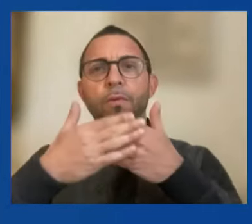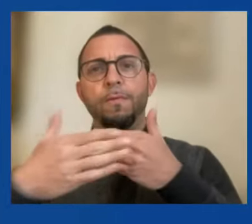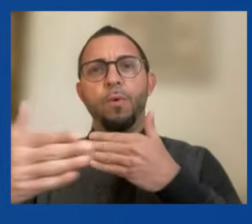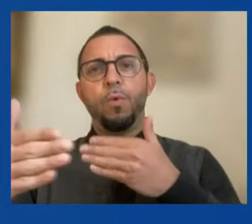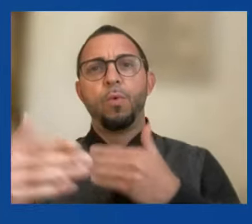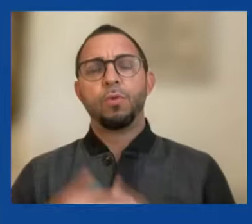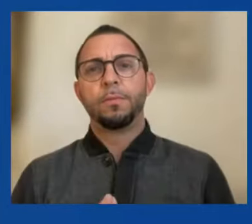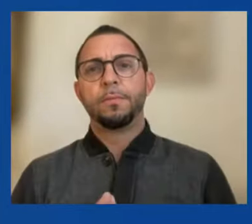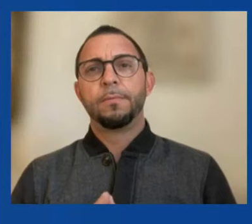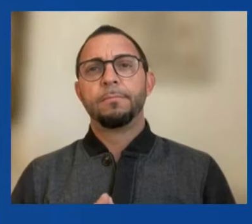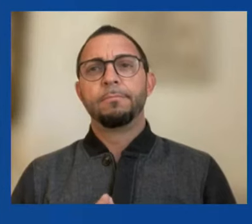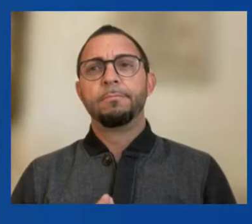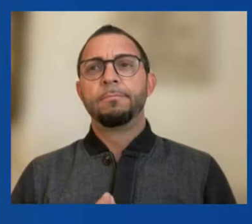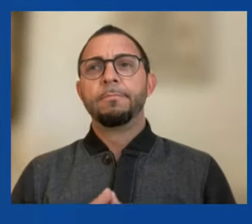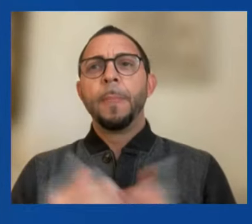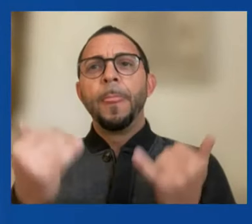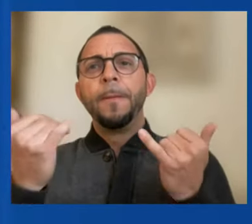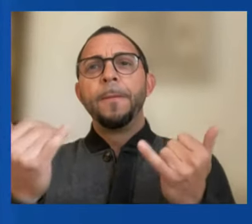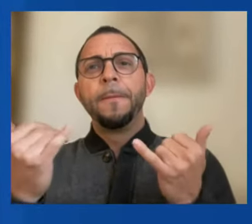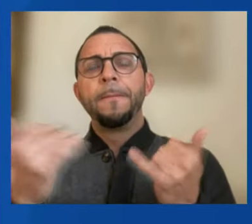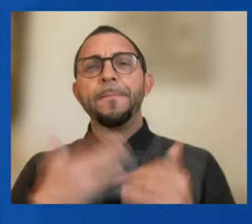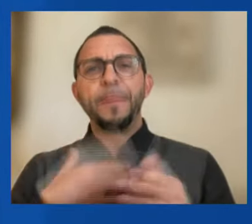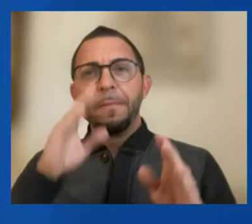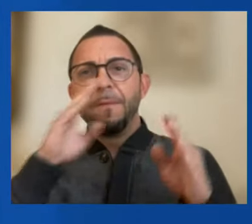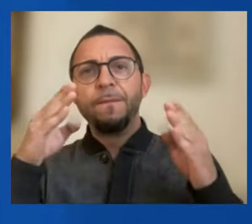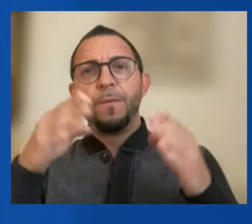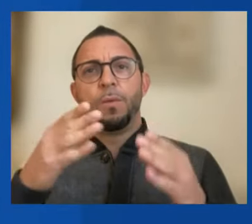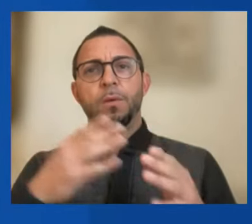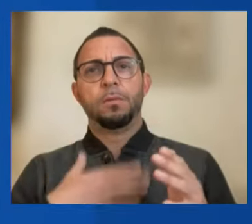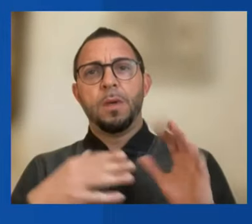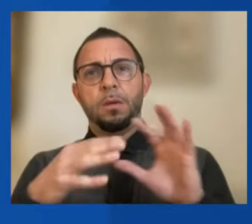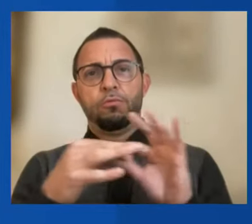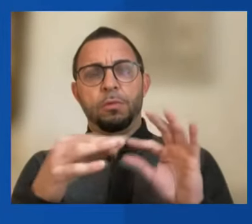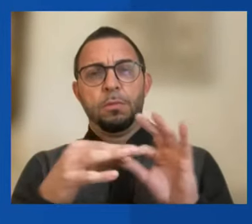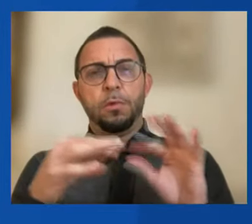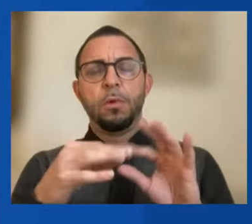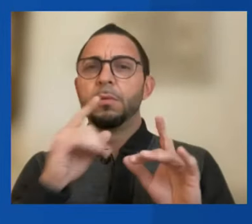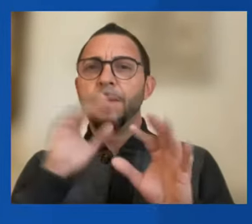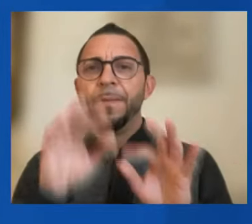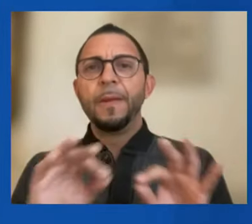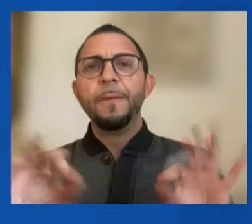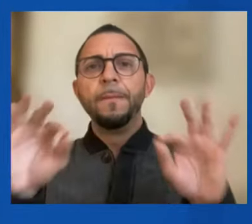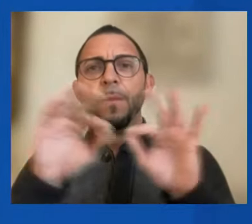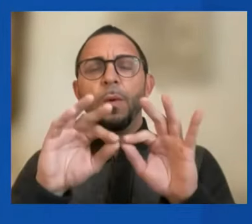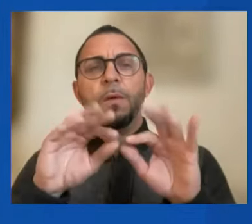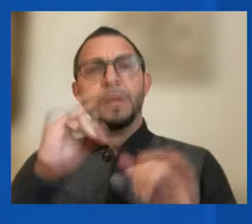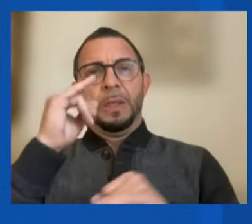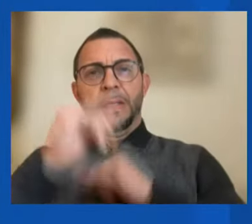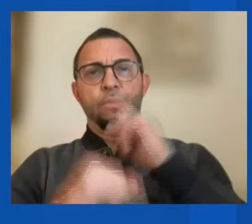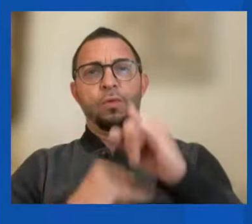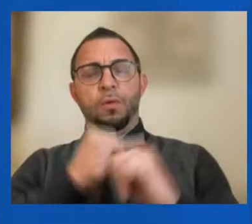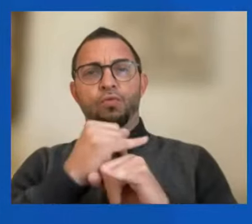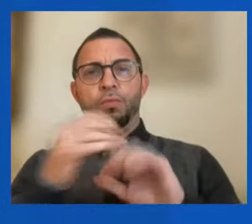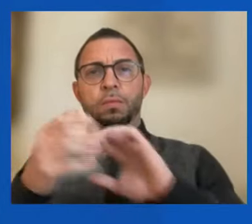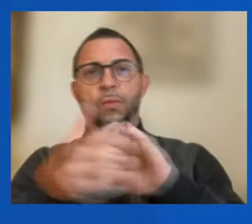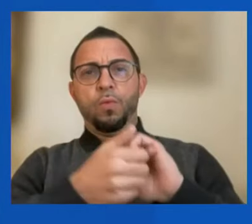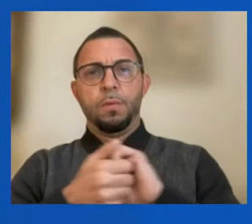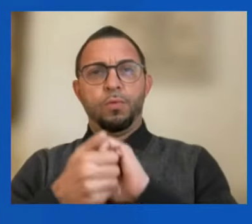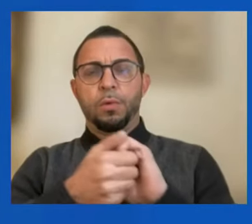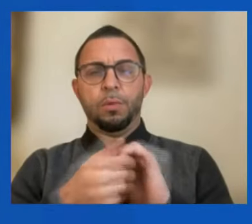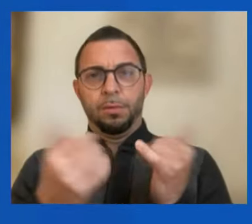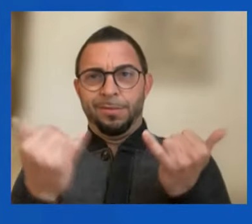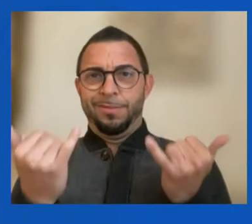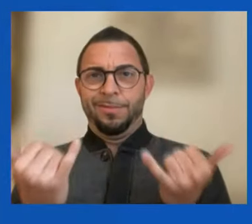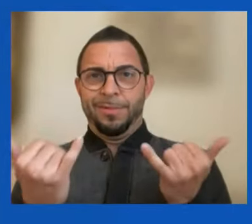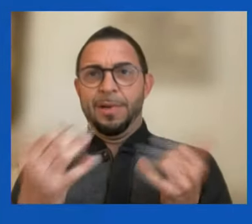my remarks today on the significance of international cooperation in this current environment and for the